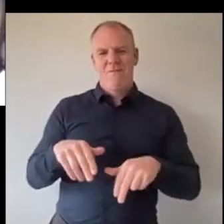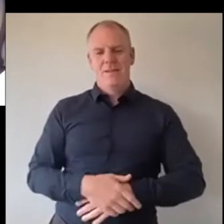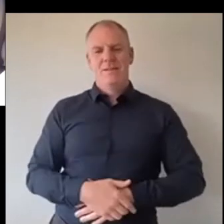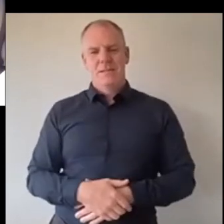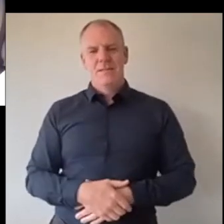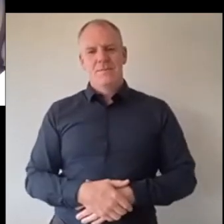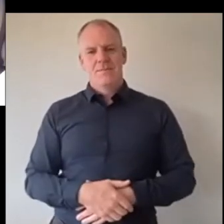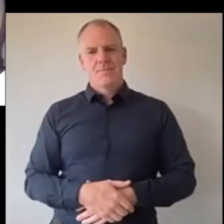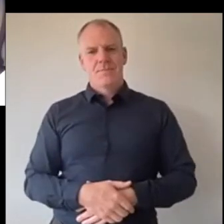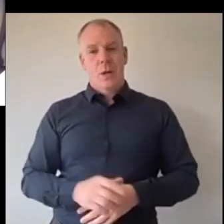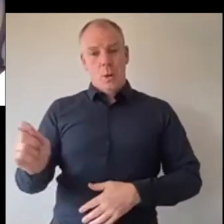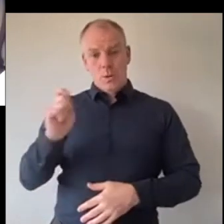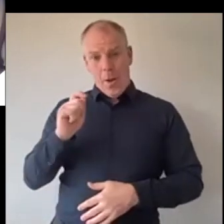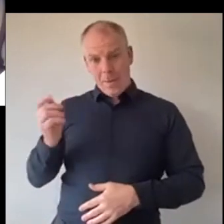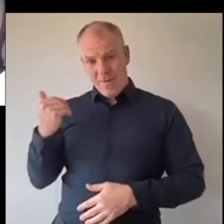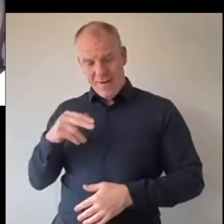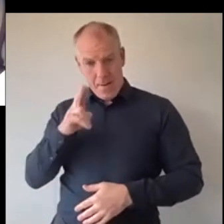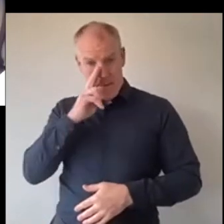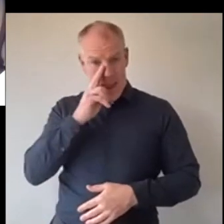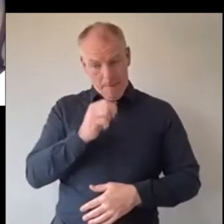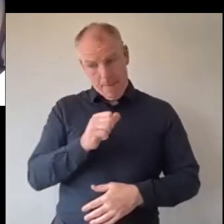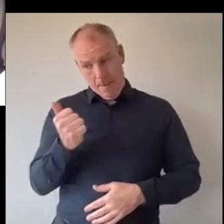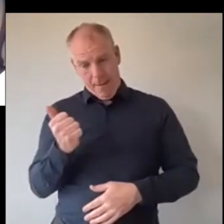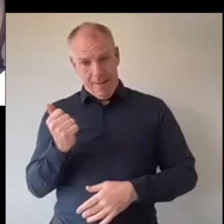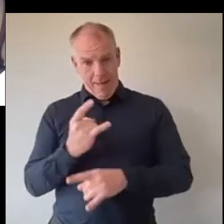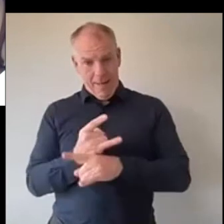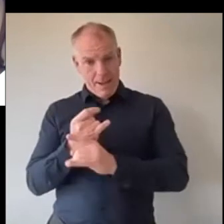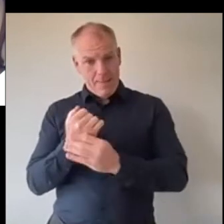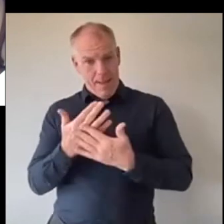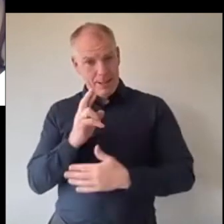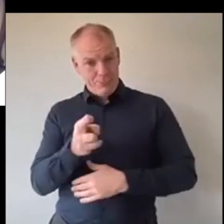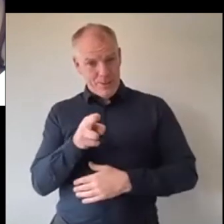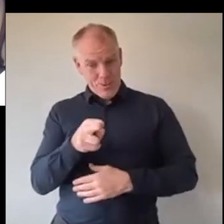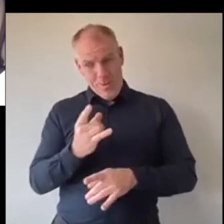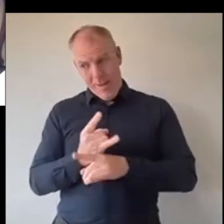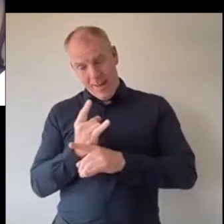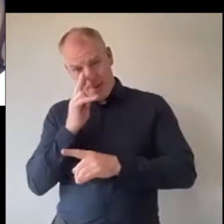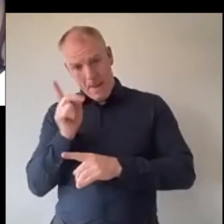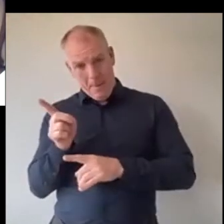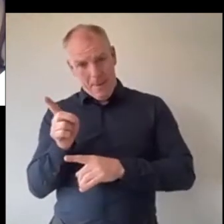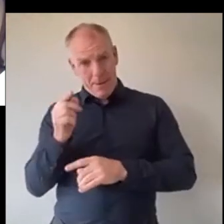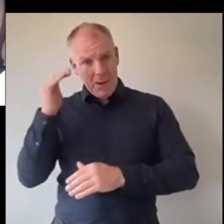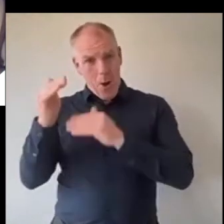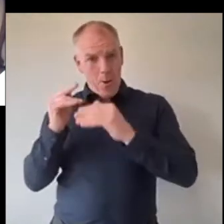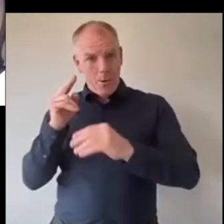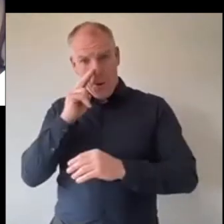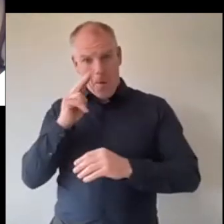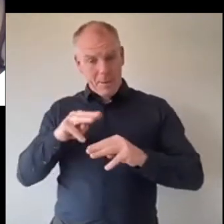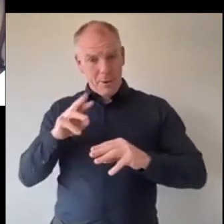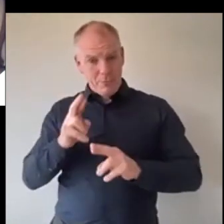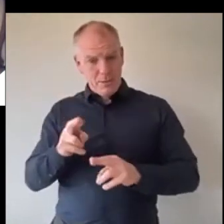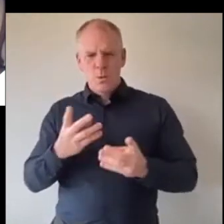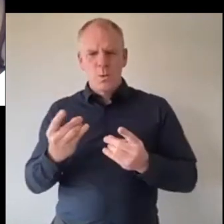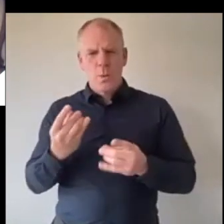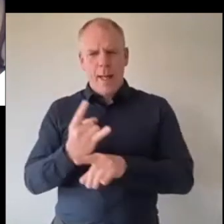I heard that you've been a very good neighbour to your elderly you've been a very good neighbour to your elderly neighbours as well what have you been